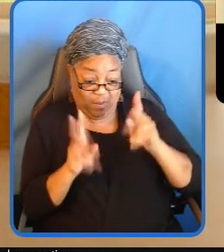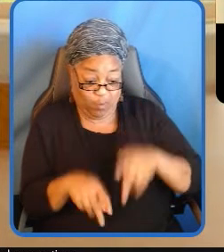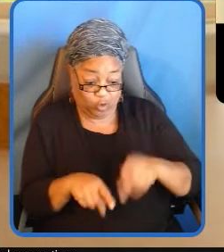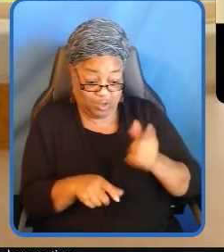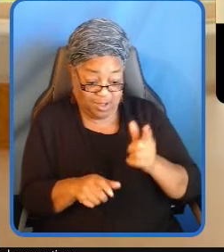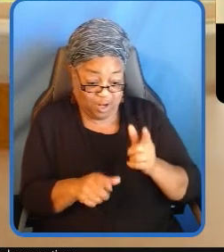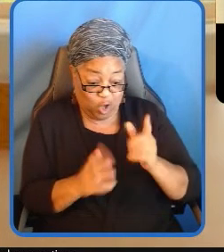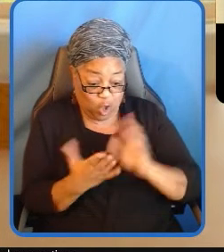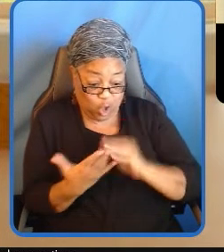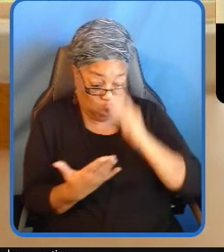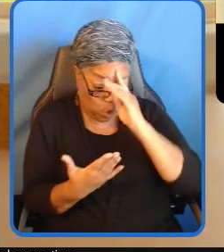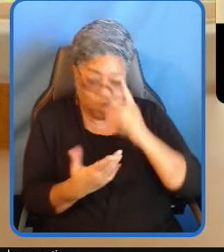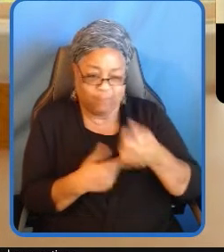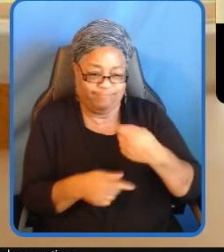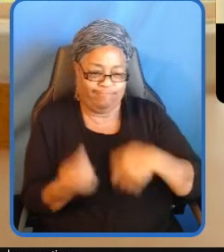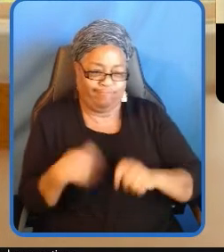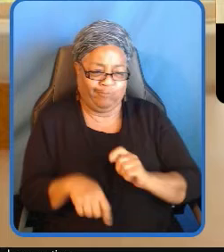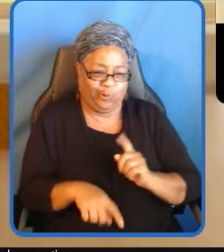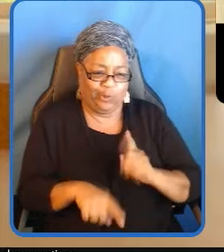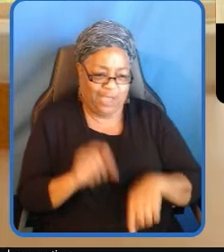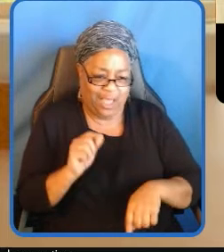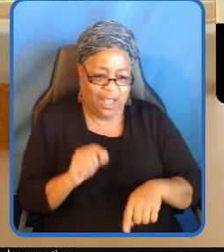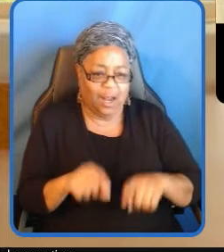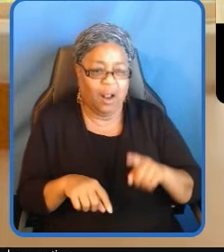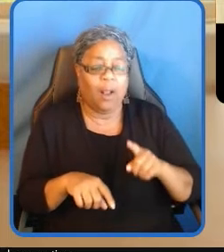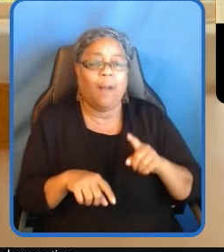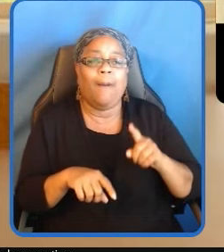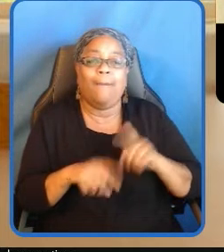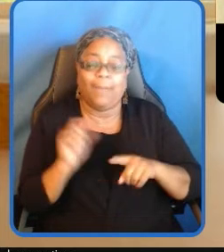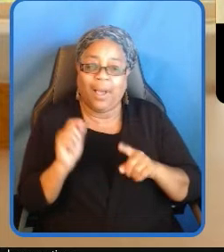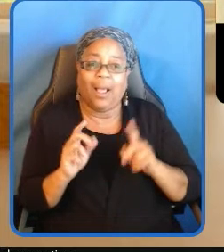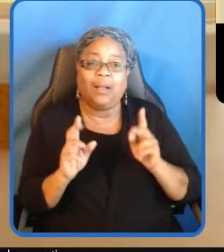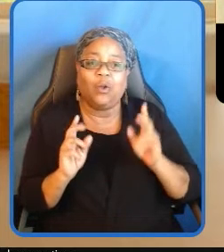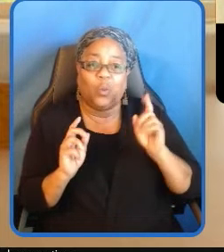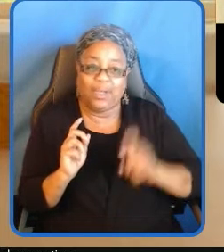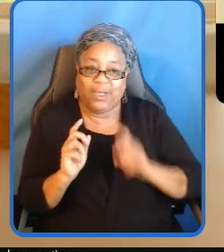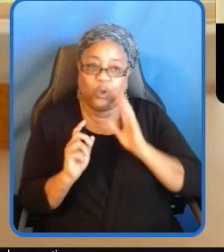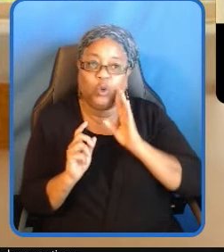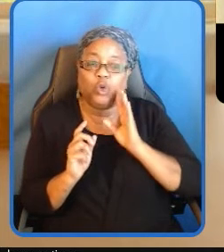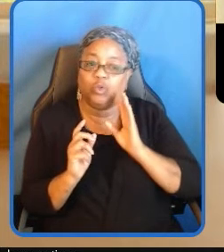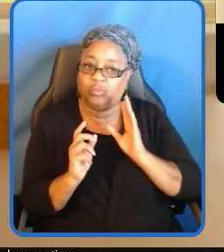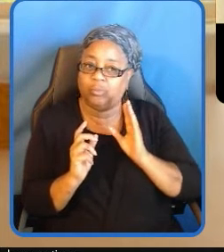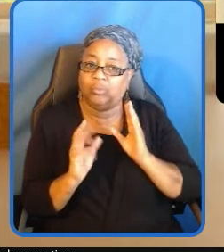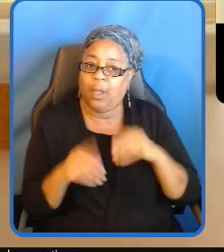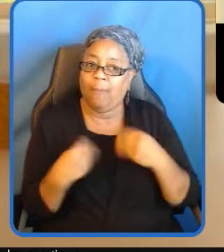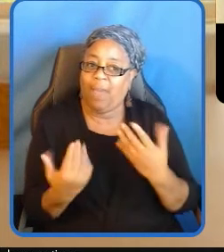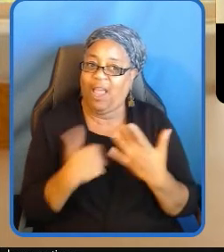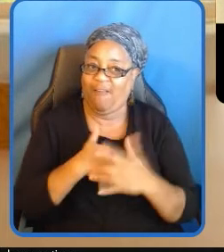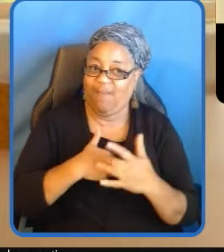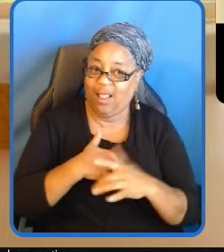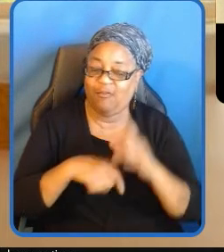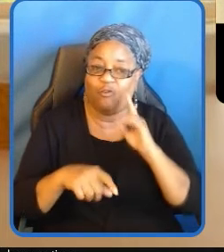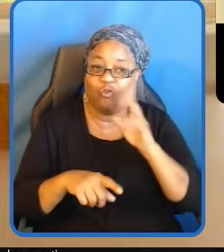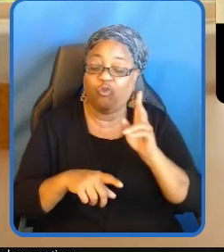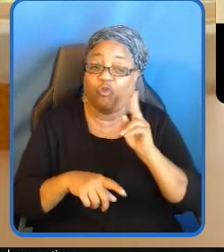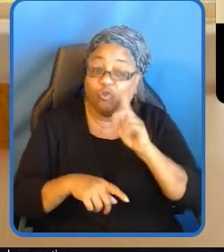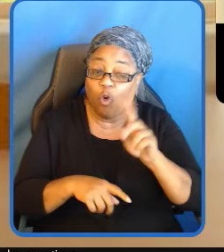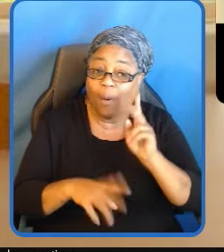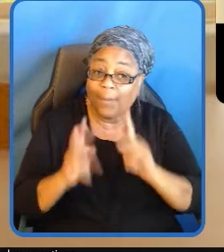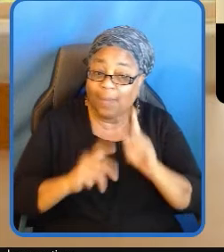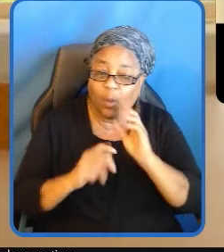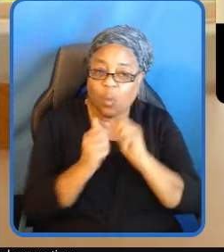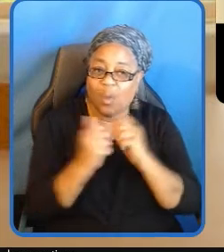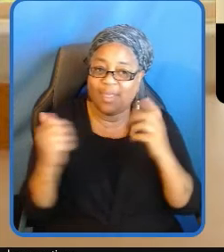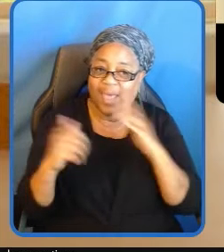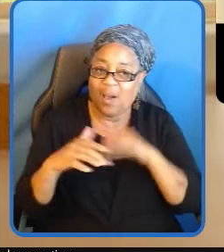leave out those who need access to education the most who are most likely to be left behind including black